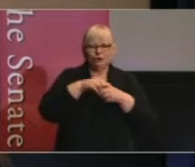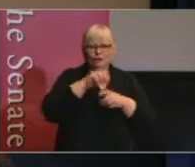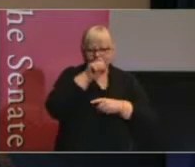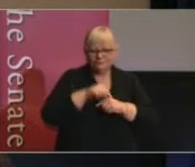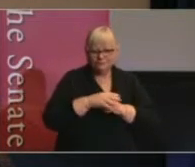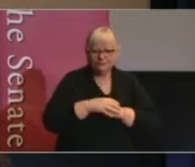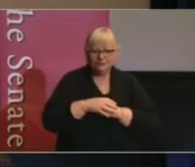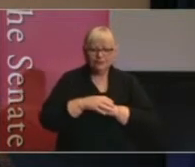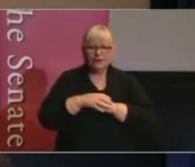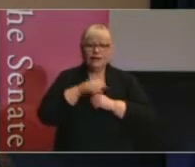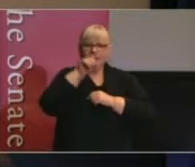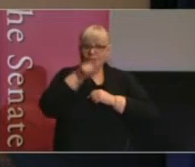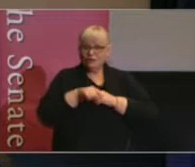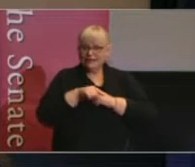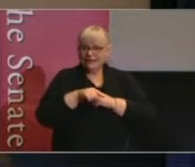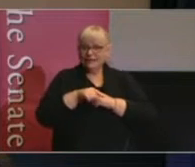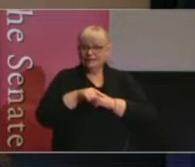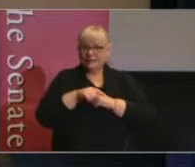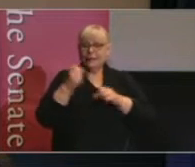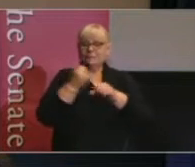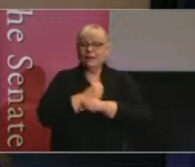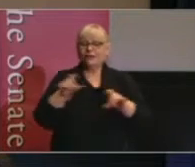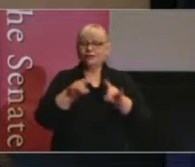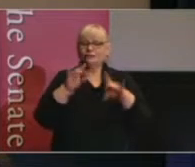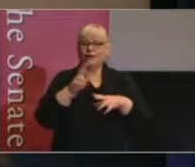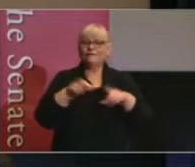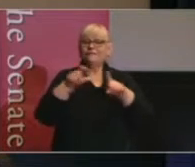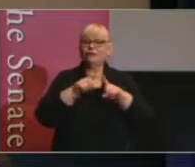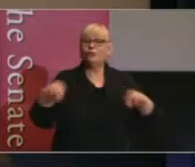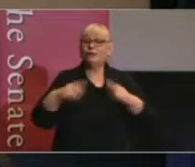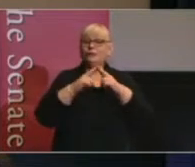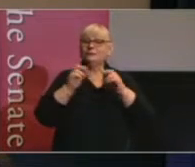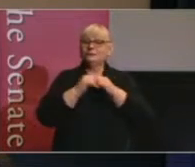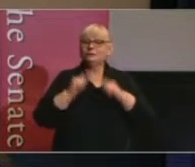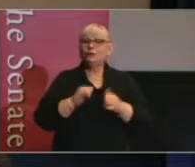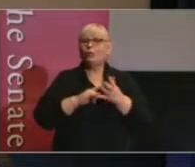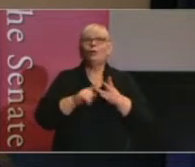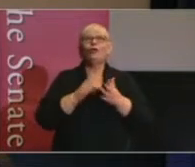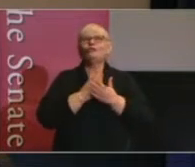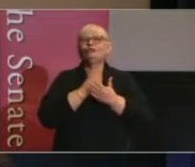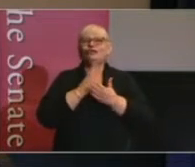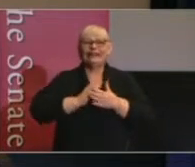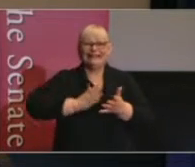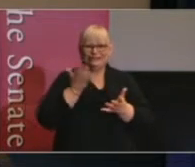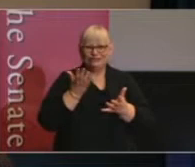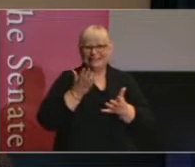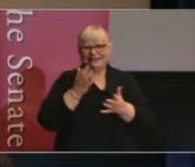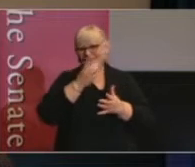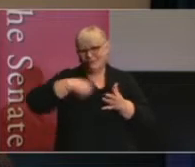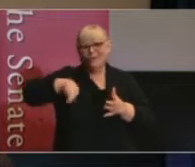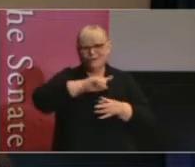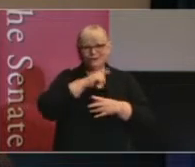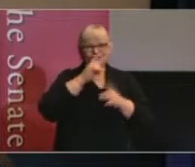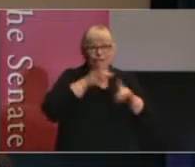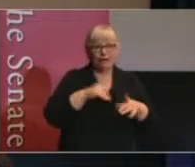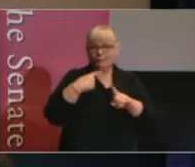things are what makes the Australian federal parliamentary system so interesting to the rest of Australia and